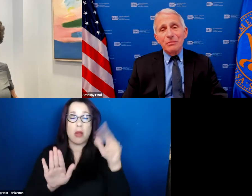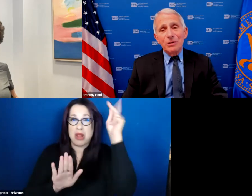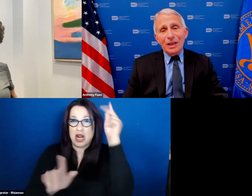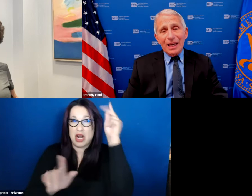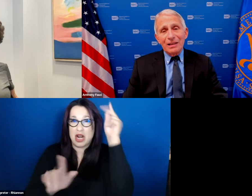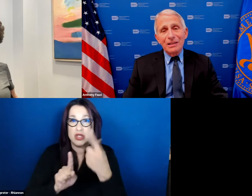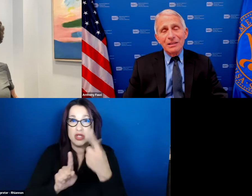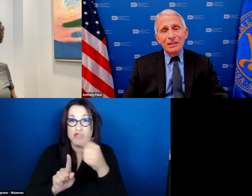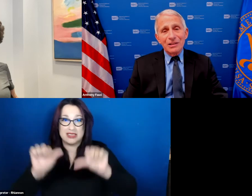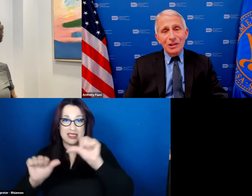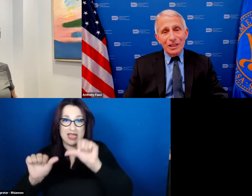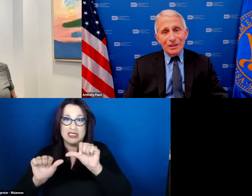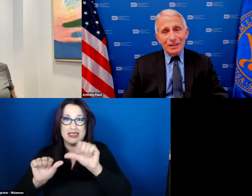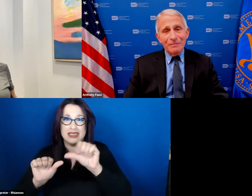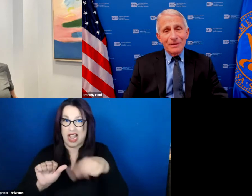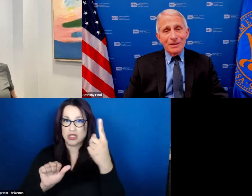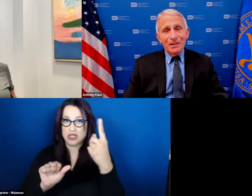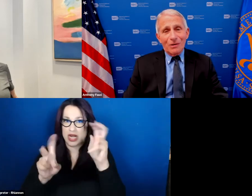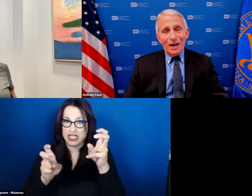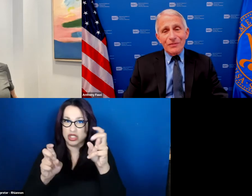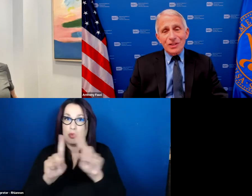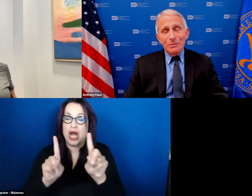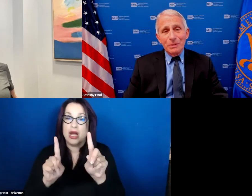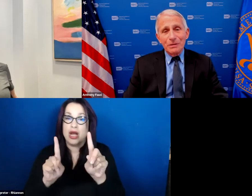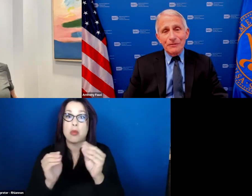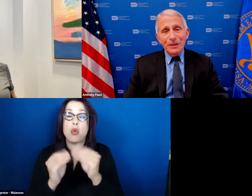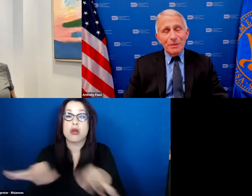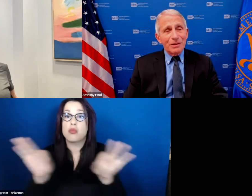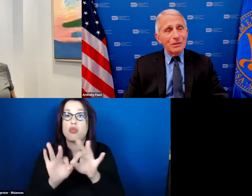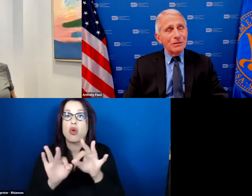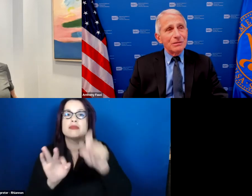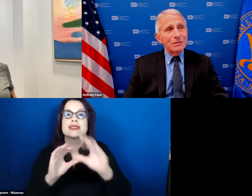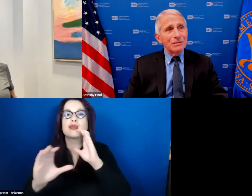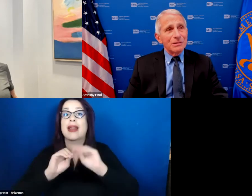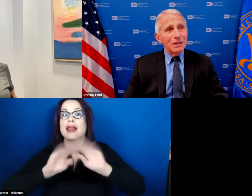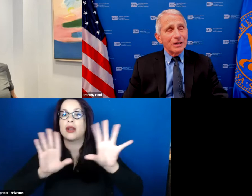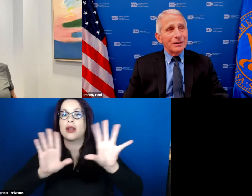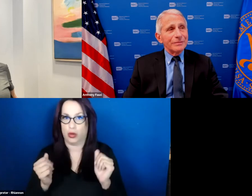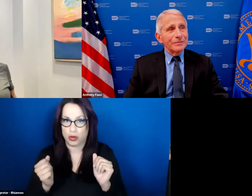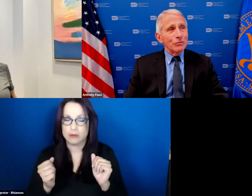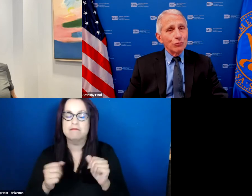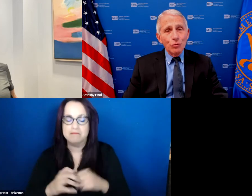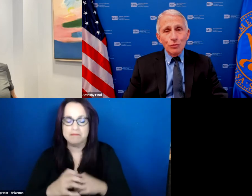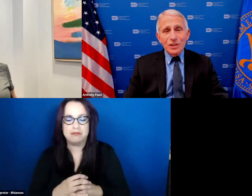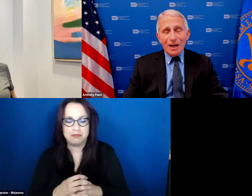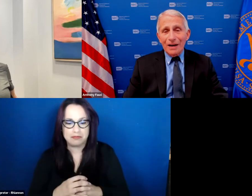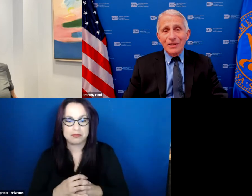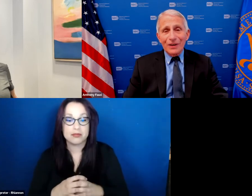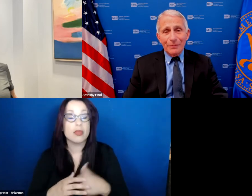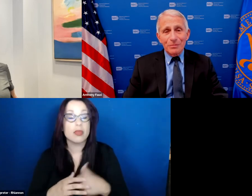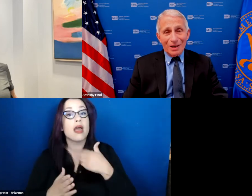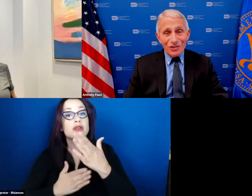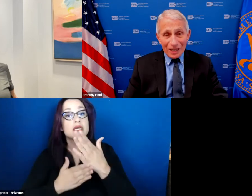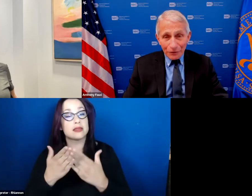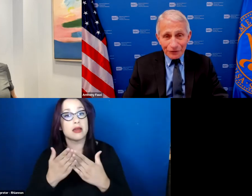need to communicate clearly you know I have some fundamental um rules that I've